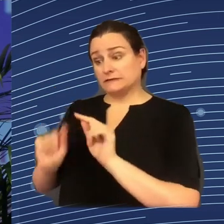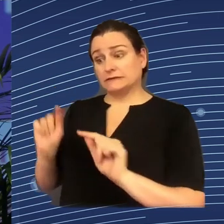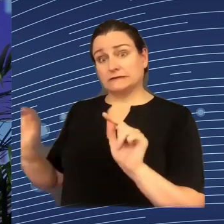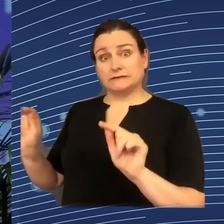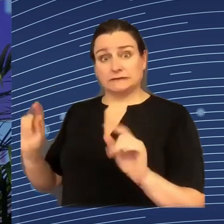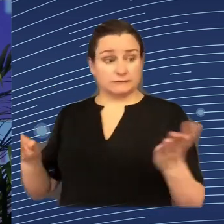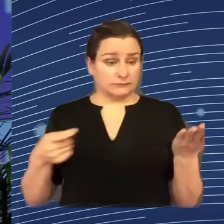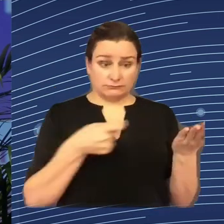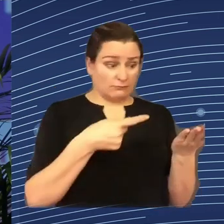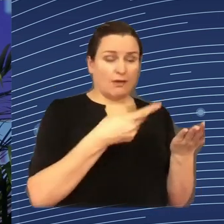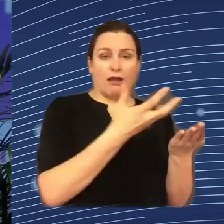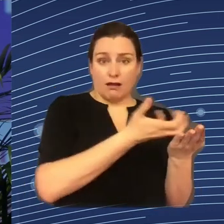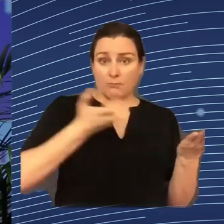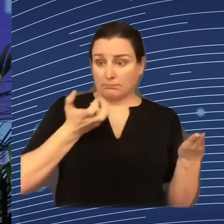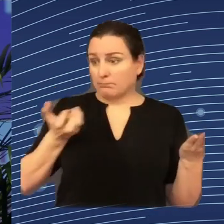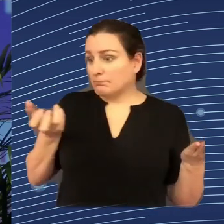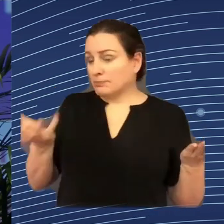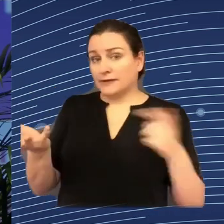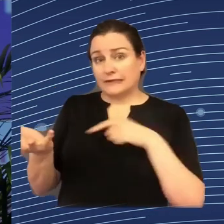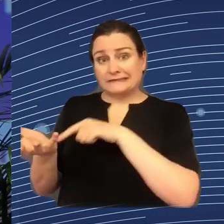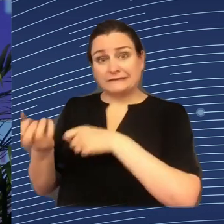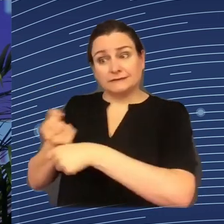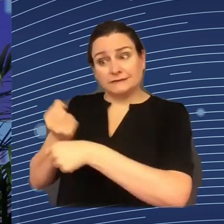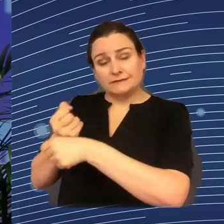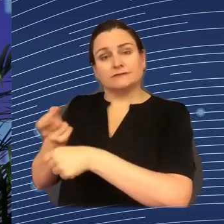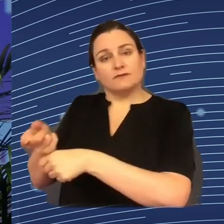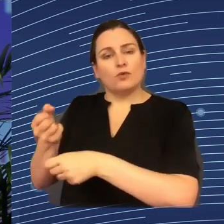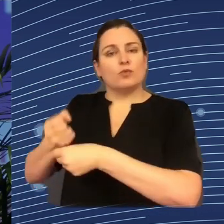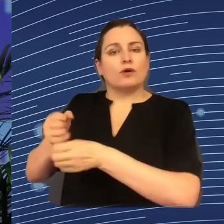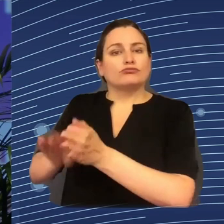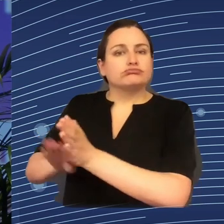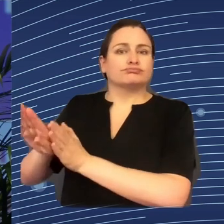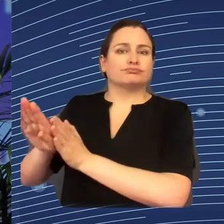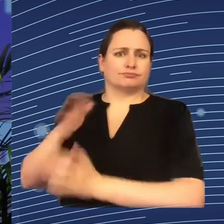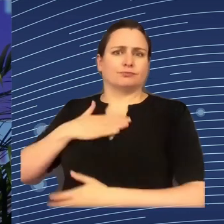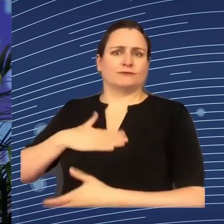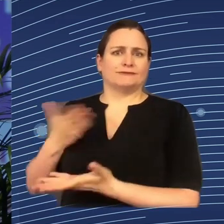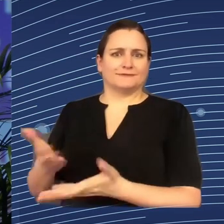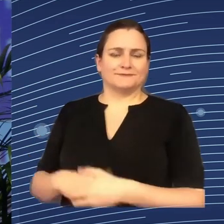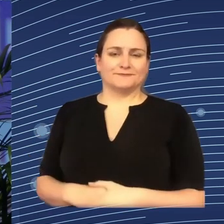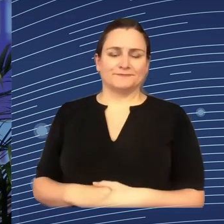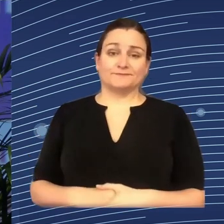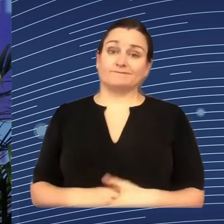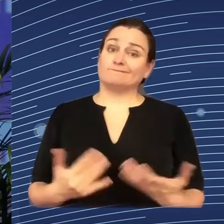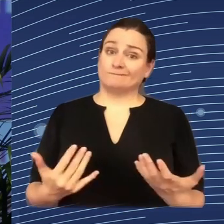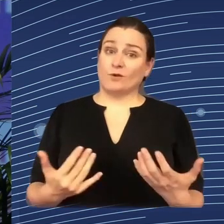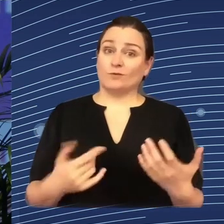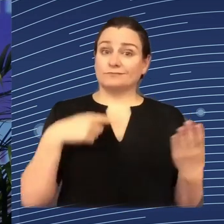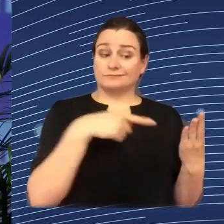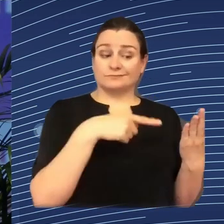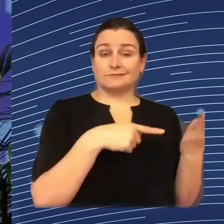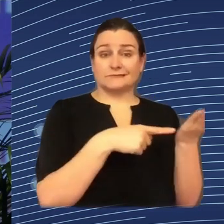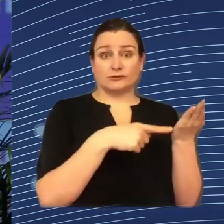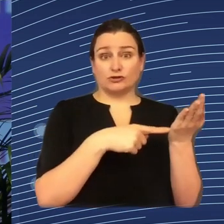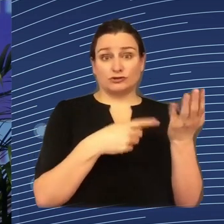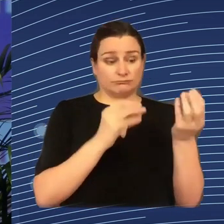produce, the way they work, the way they organize work. And there, I think, at this level of the tailoring, having a social partners approach means